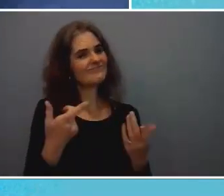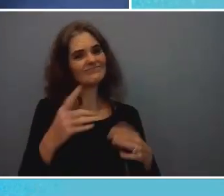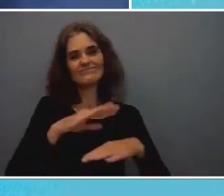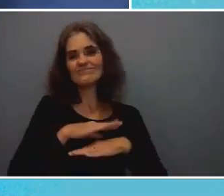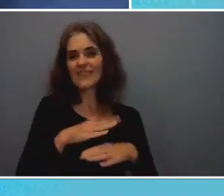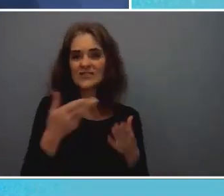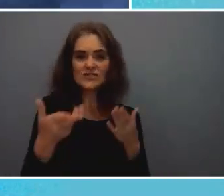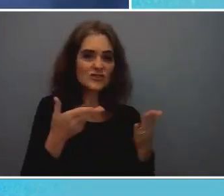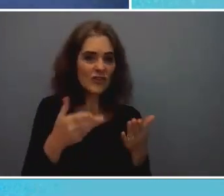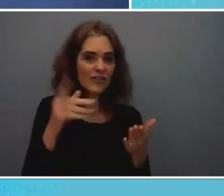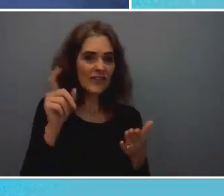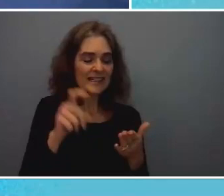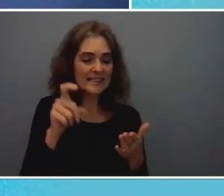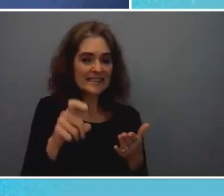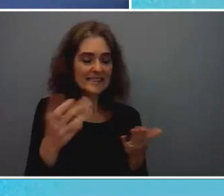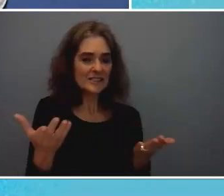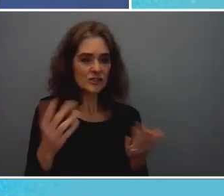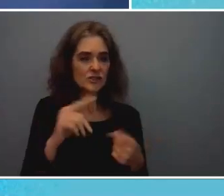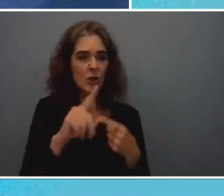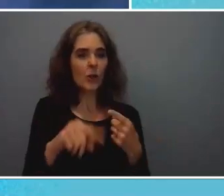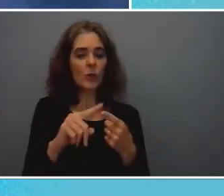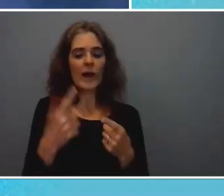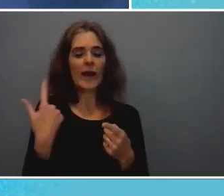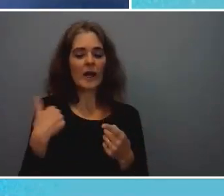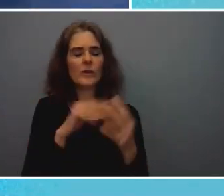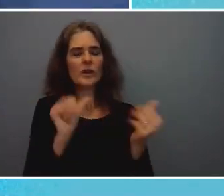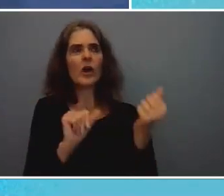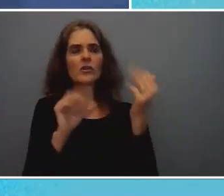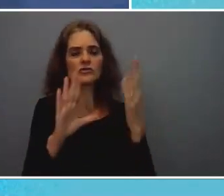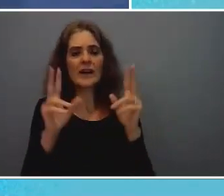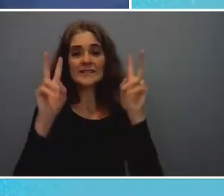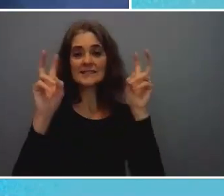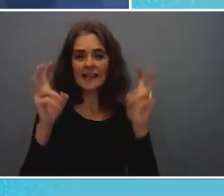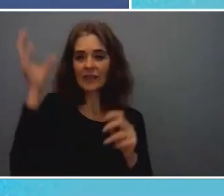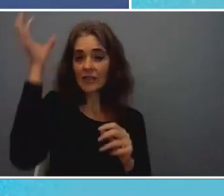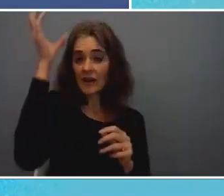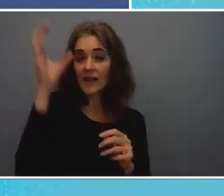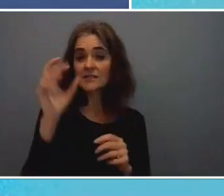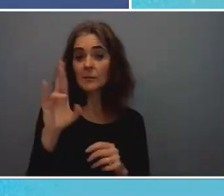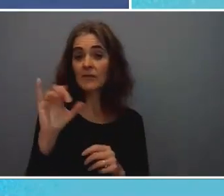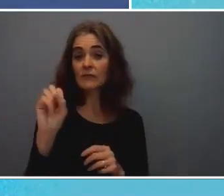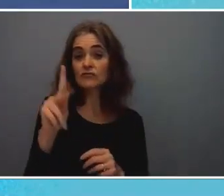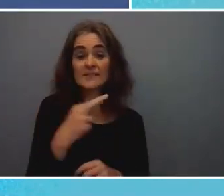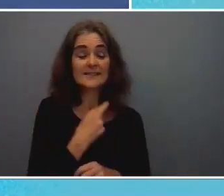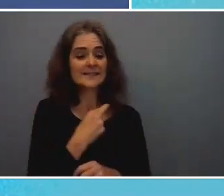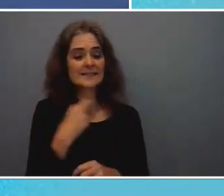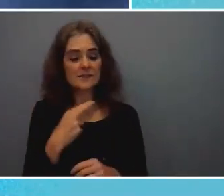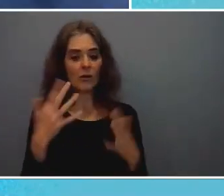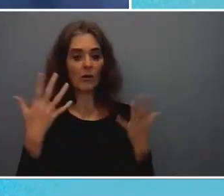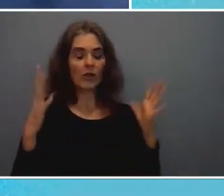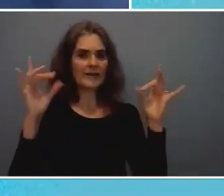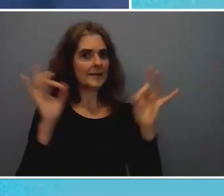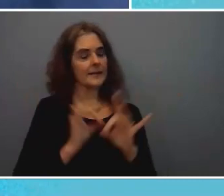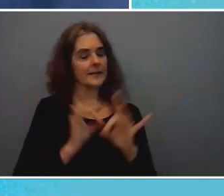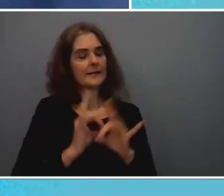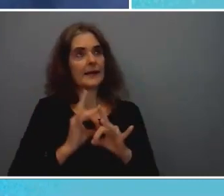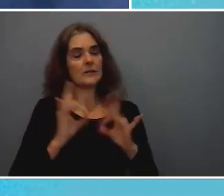when you think about risk and you talked about the fact that we're already looking at catastrophic climate change